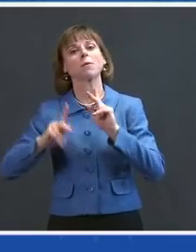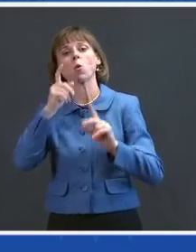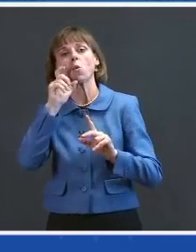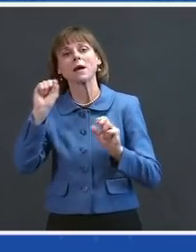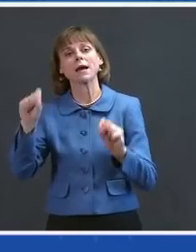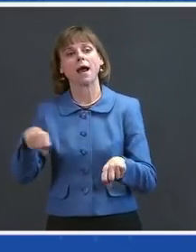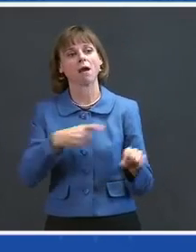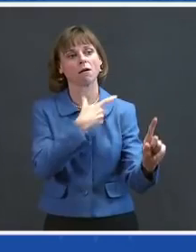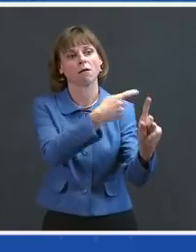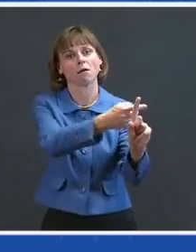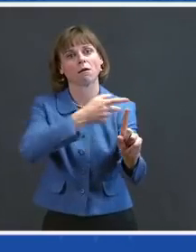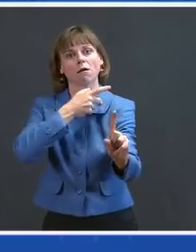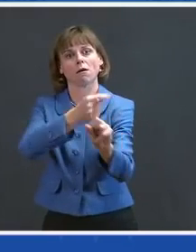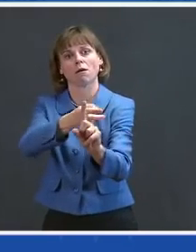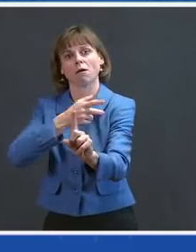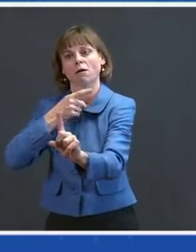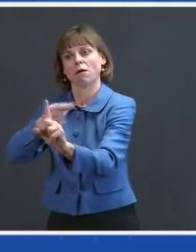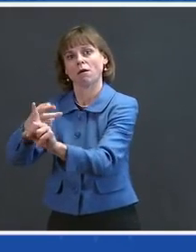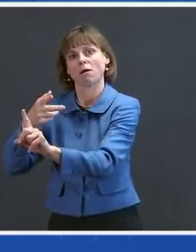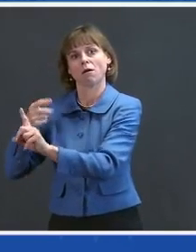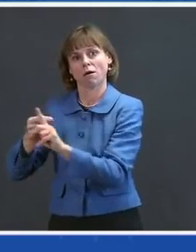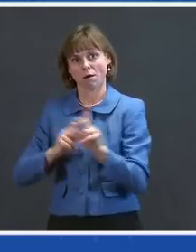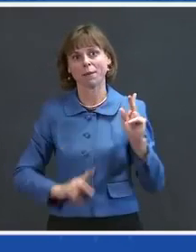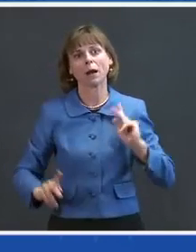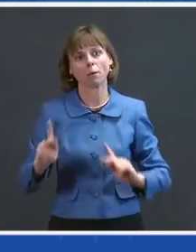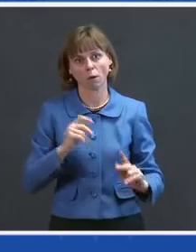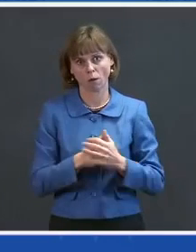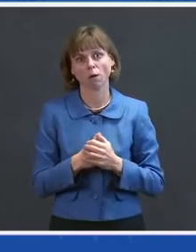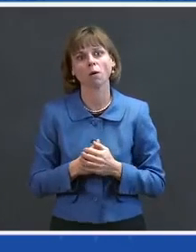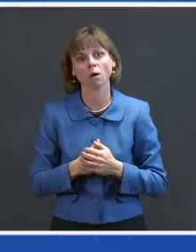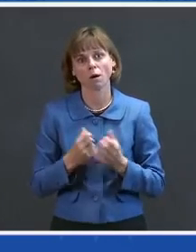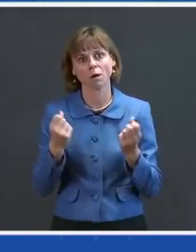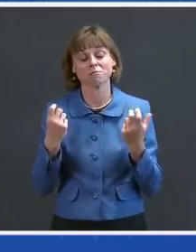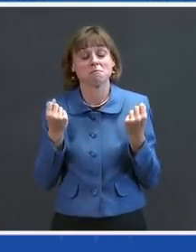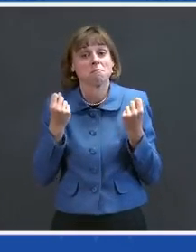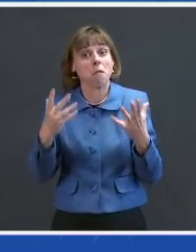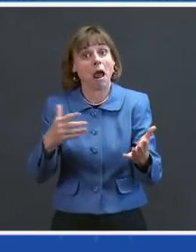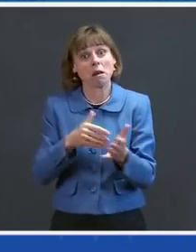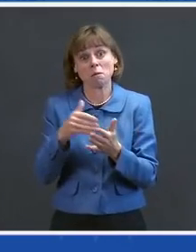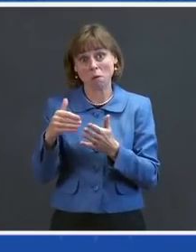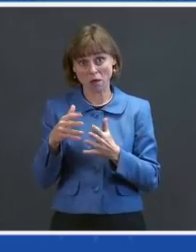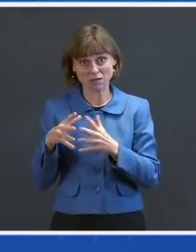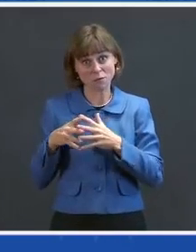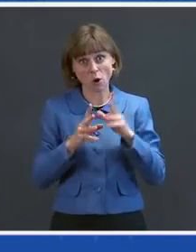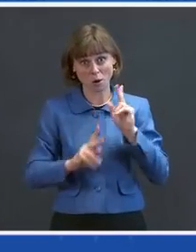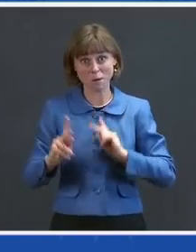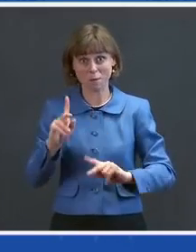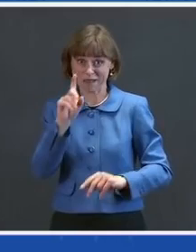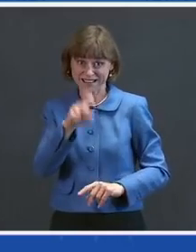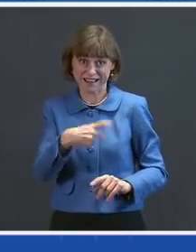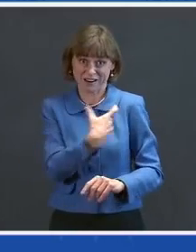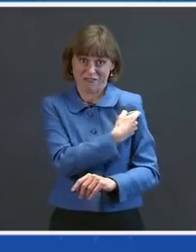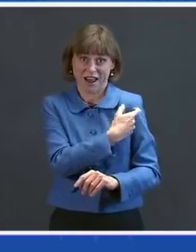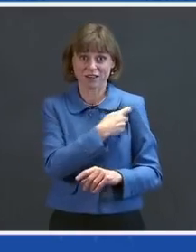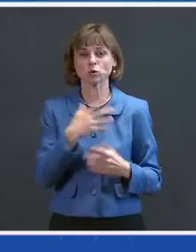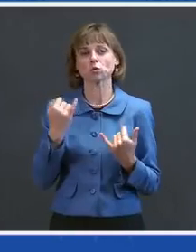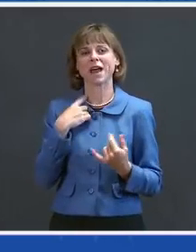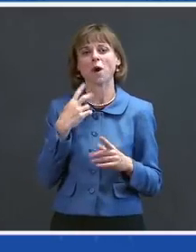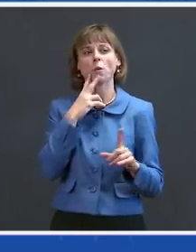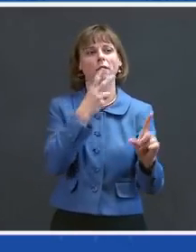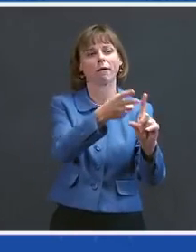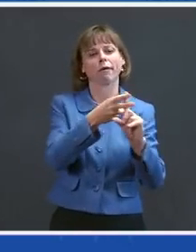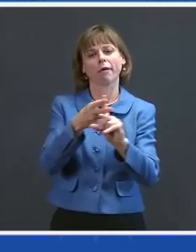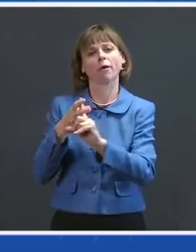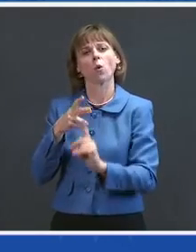people to put the shots in people's arms, millions of Americans' arms. To date, we've brought back retired doctors and